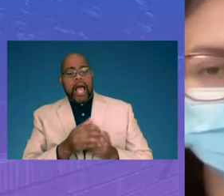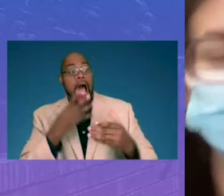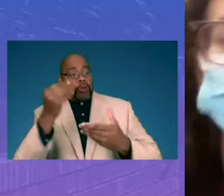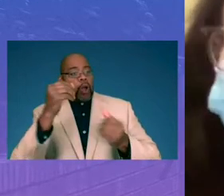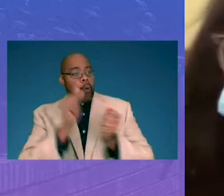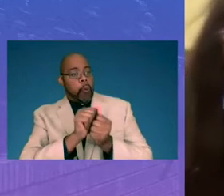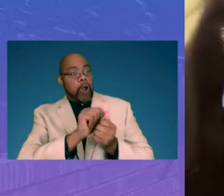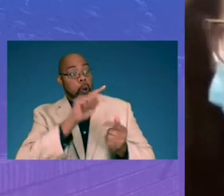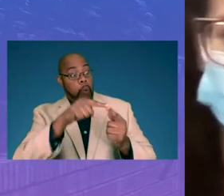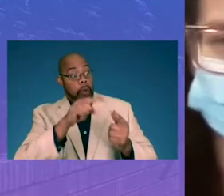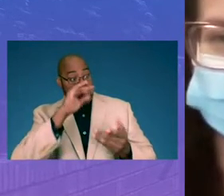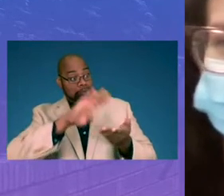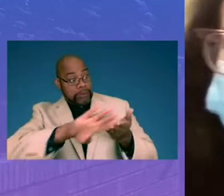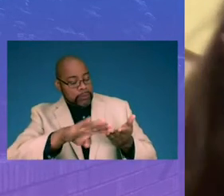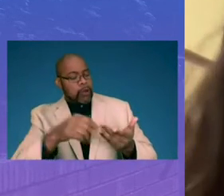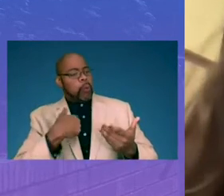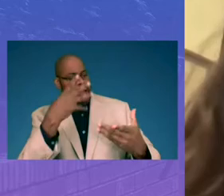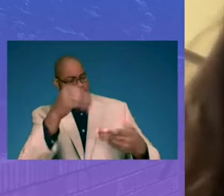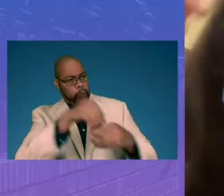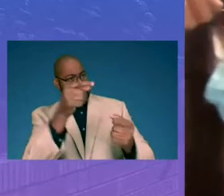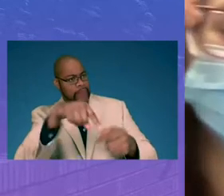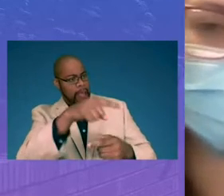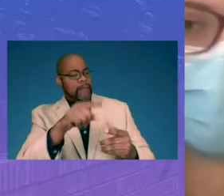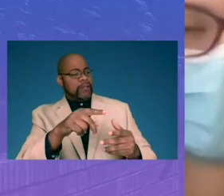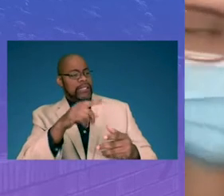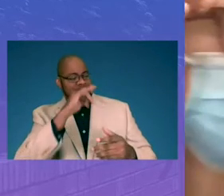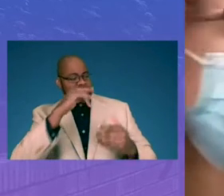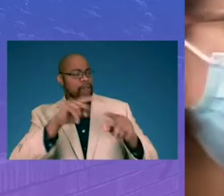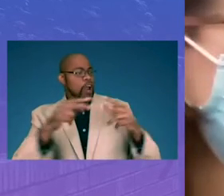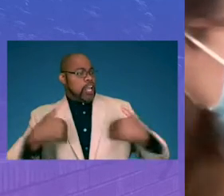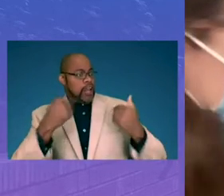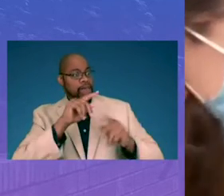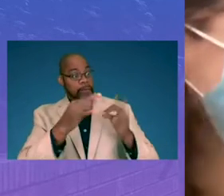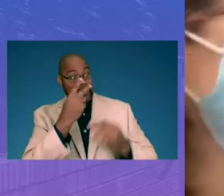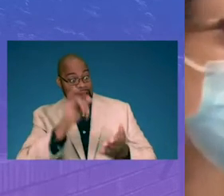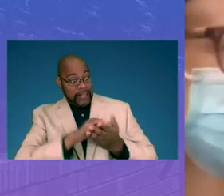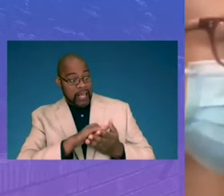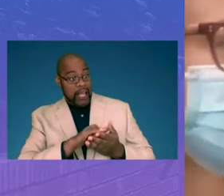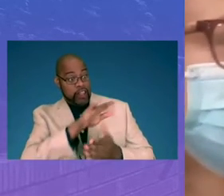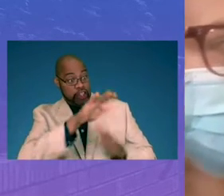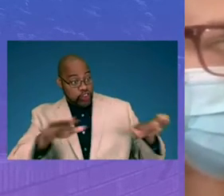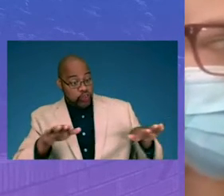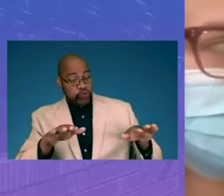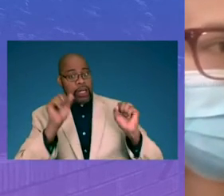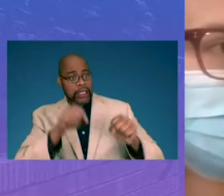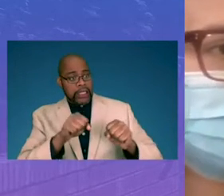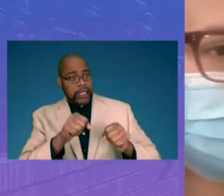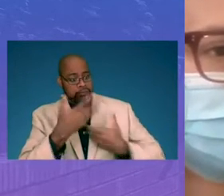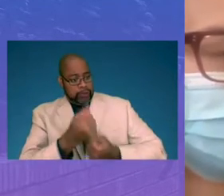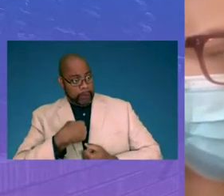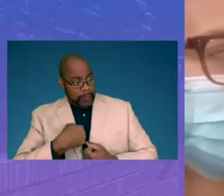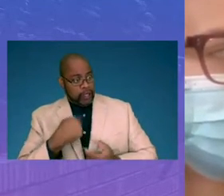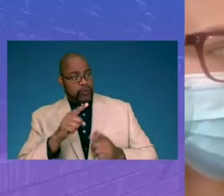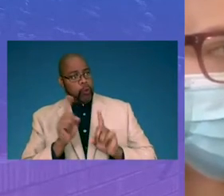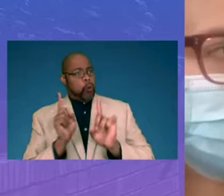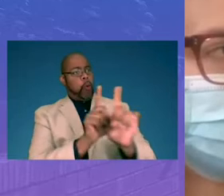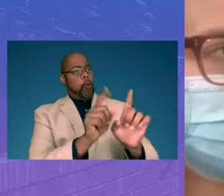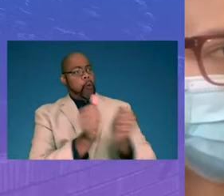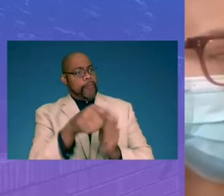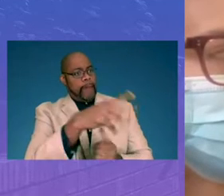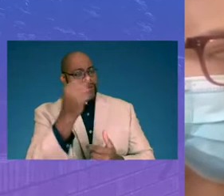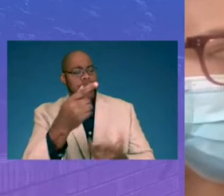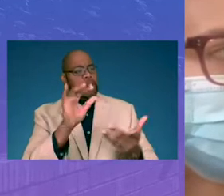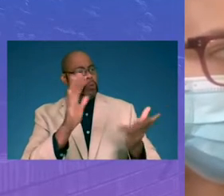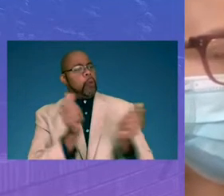the K-1 kids, the first graders, they're very young. So, when the families see that their children can come find me to walk them outside, they talk to me,